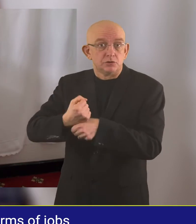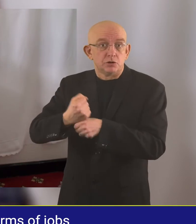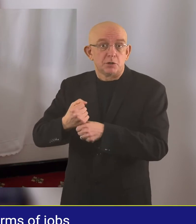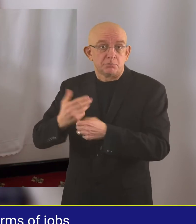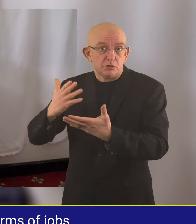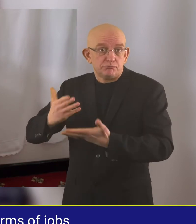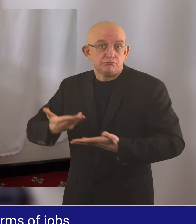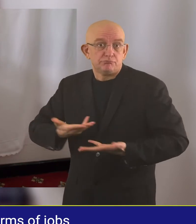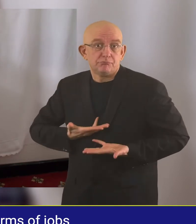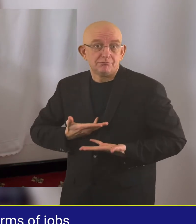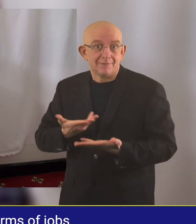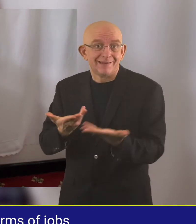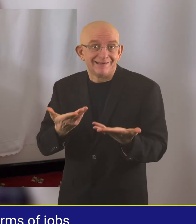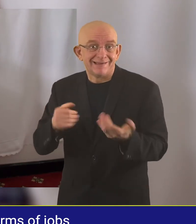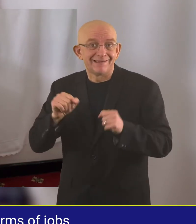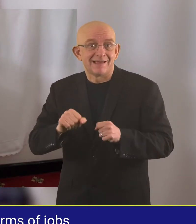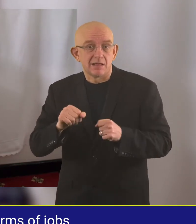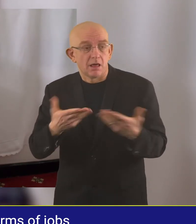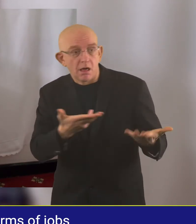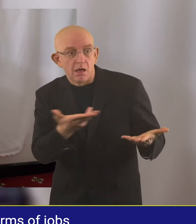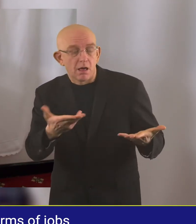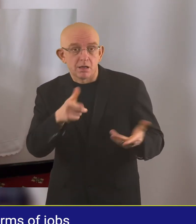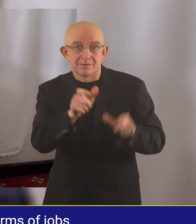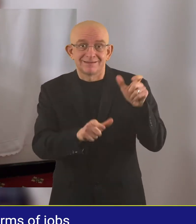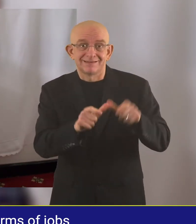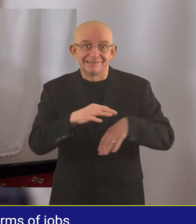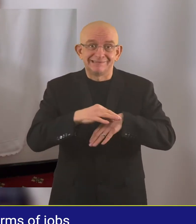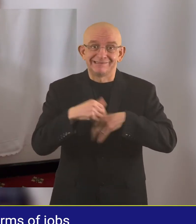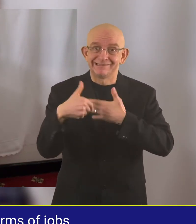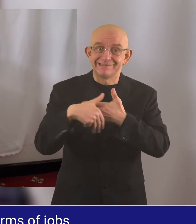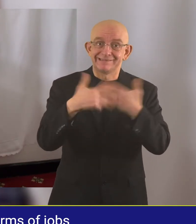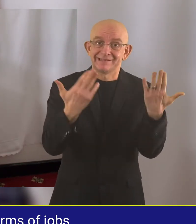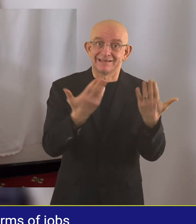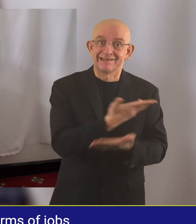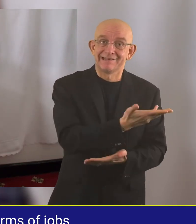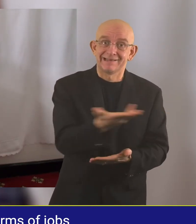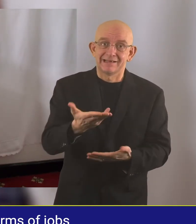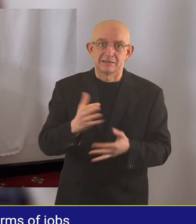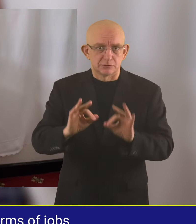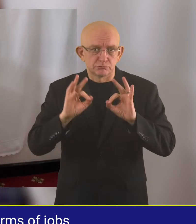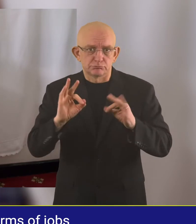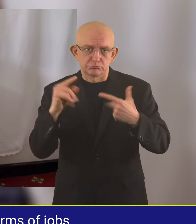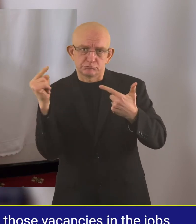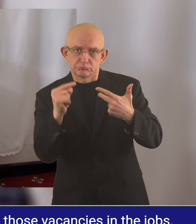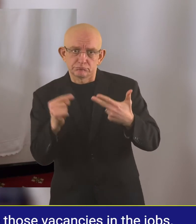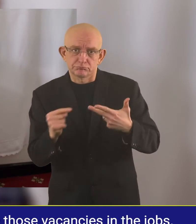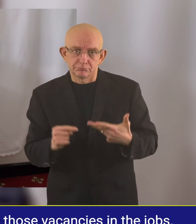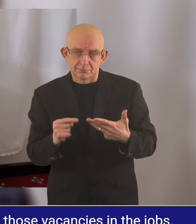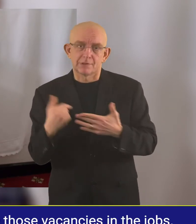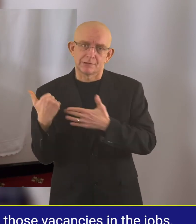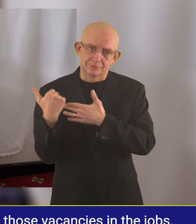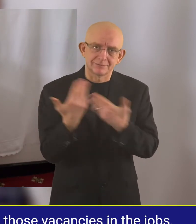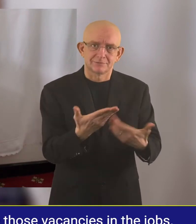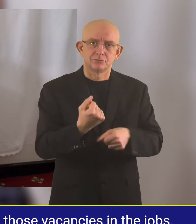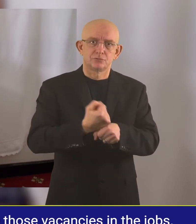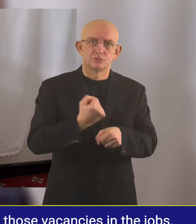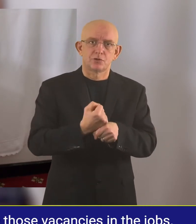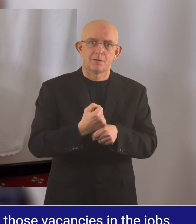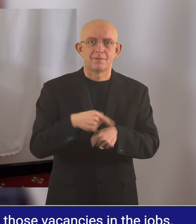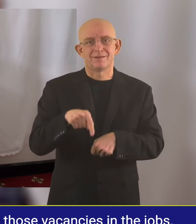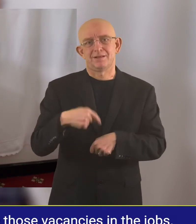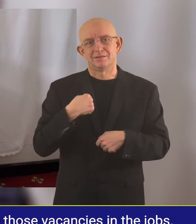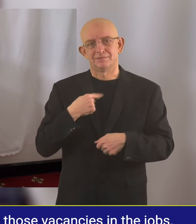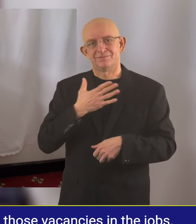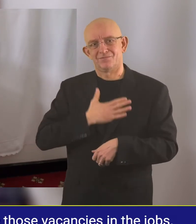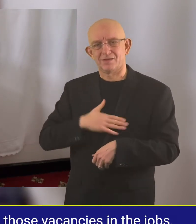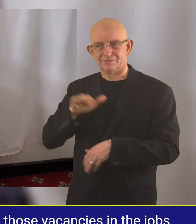Especially when in terms of jobs, they could consider other people with albinism. They should make sure that even then